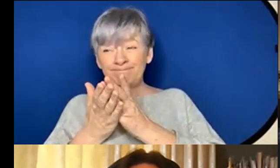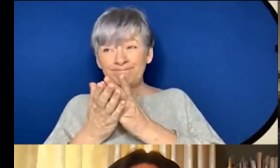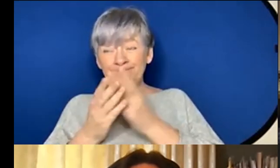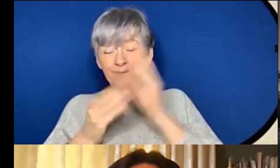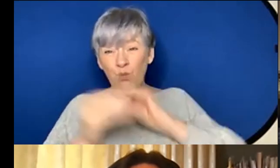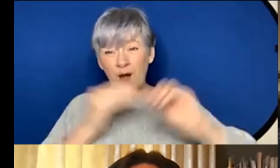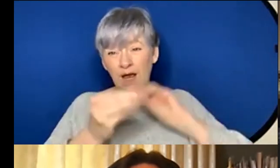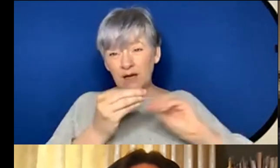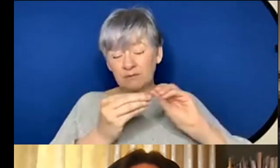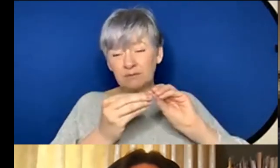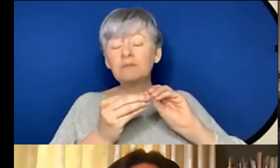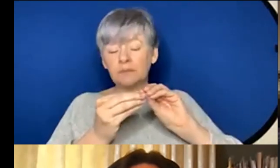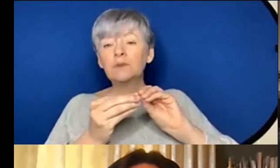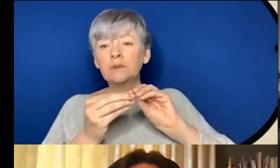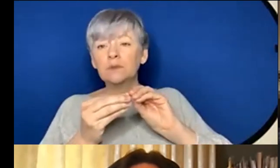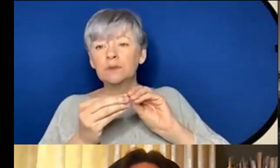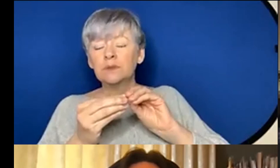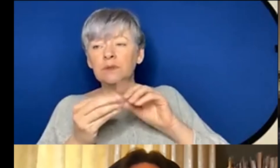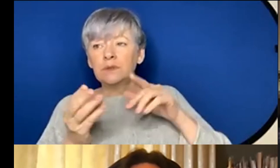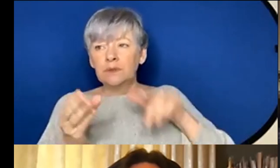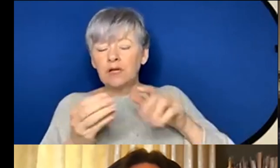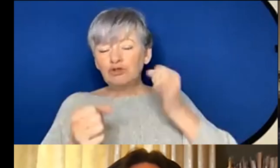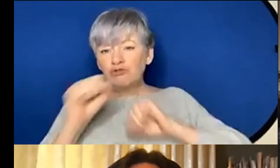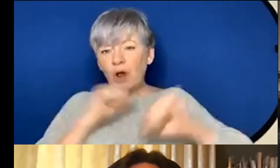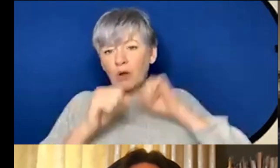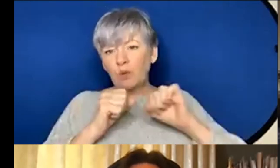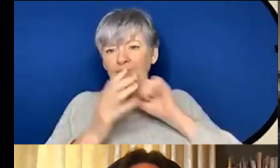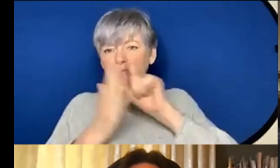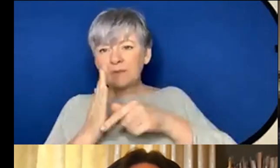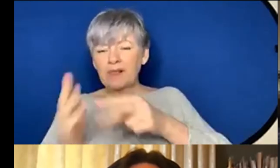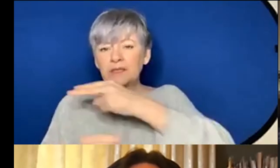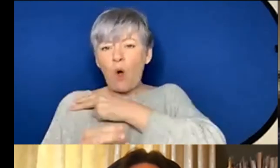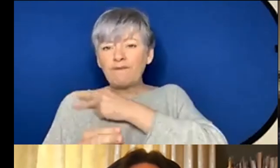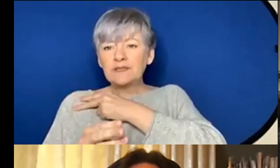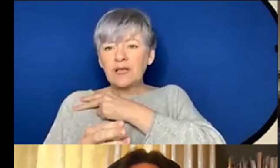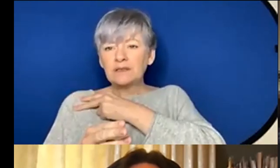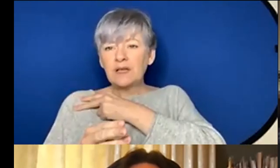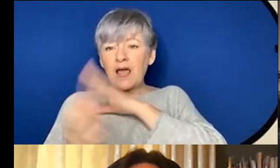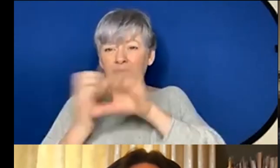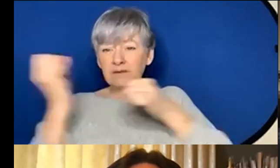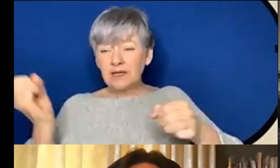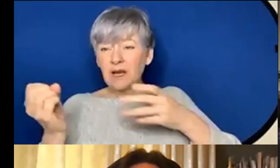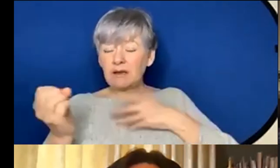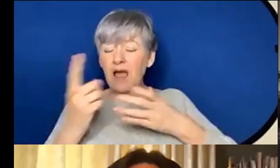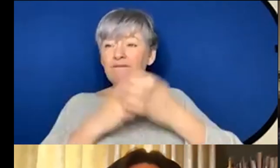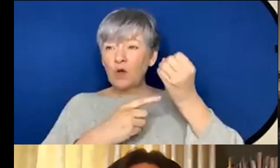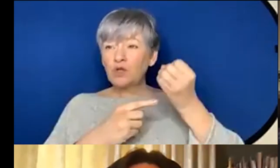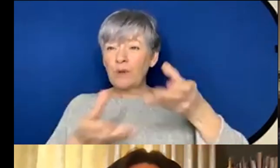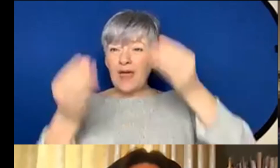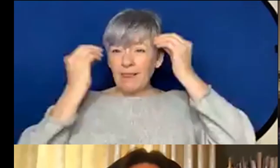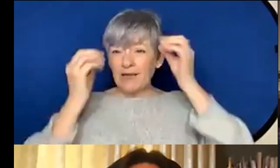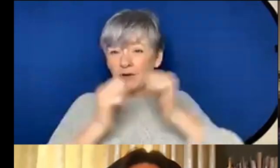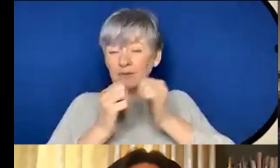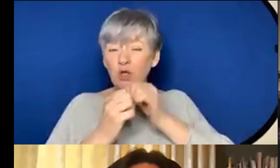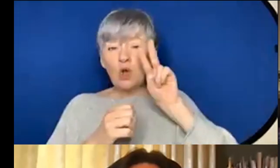struggle with the disability officer at the conservatoire um I found when I finally went for a learning agreement meeting she essentially looked at my